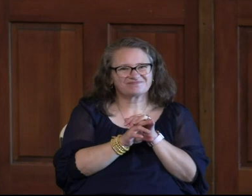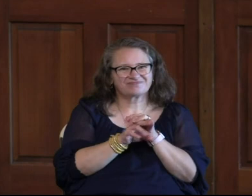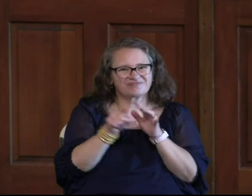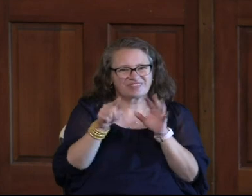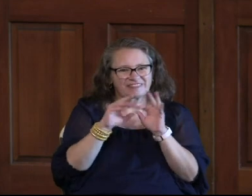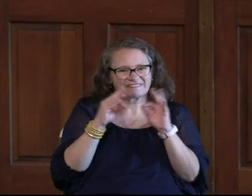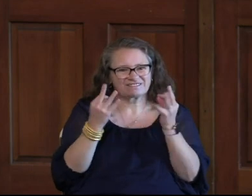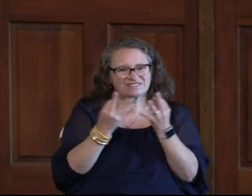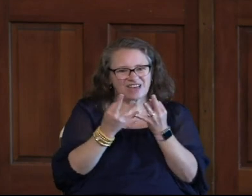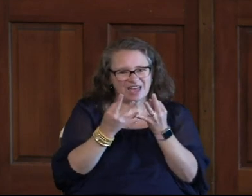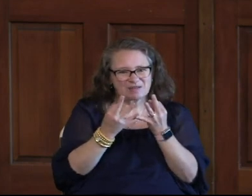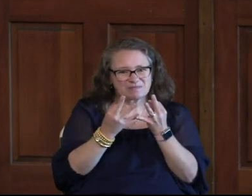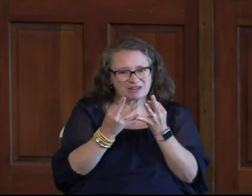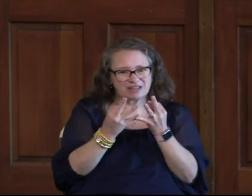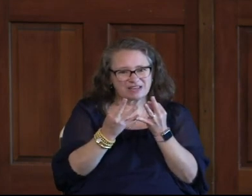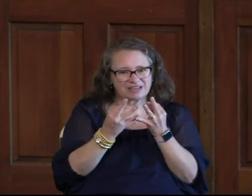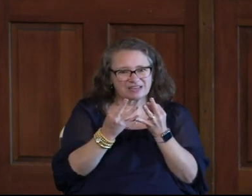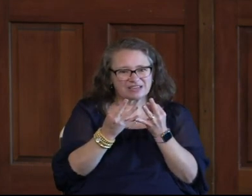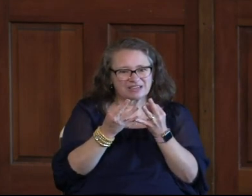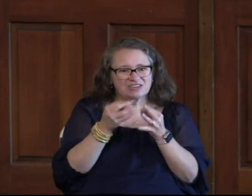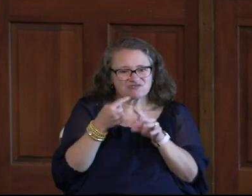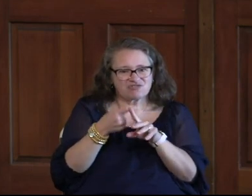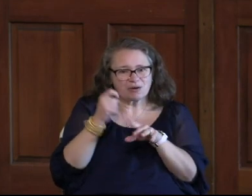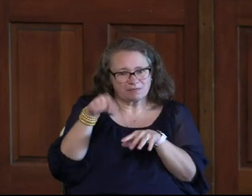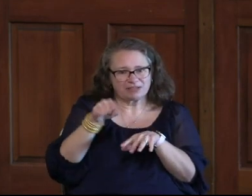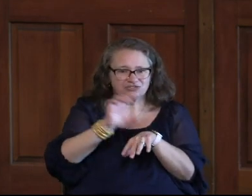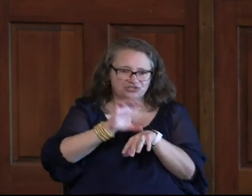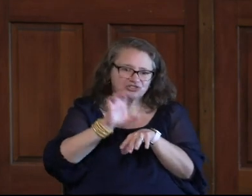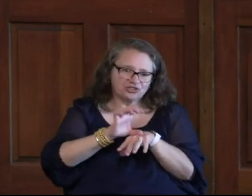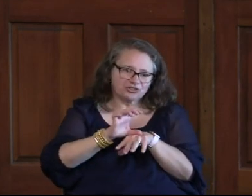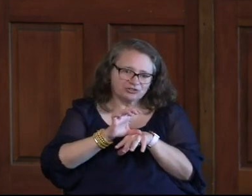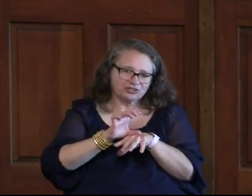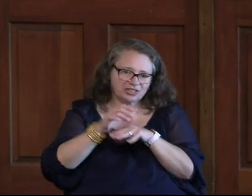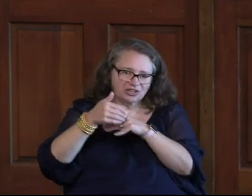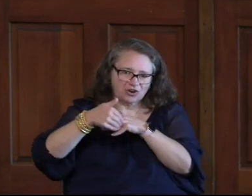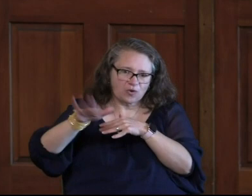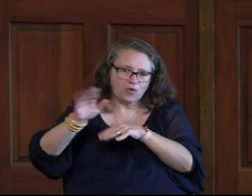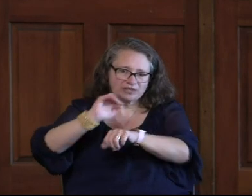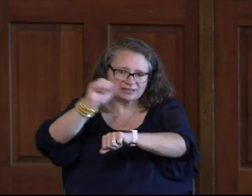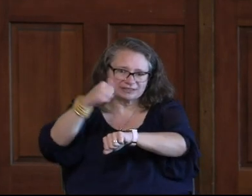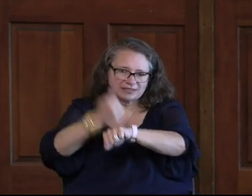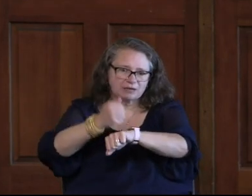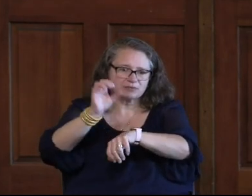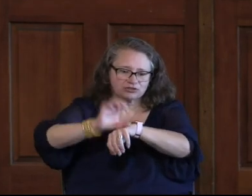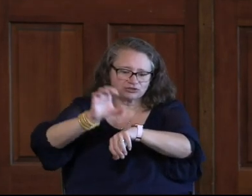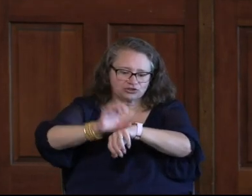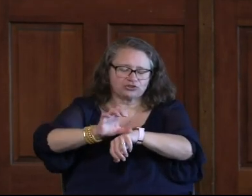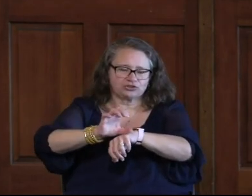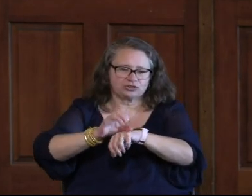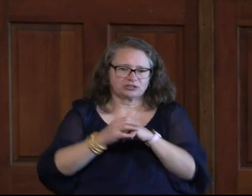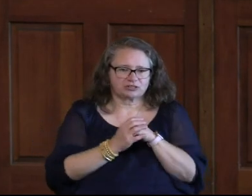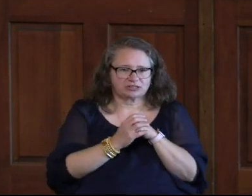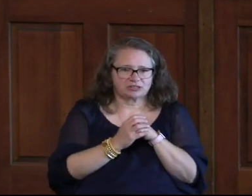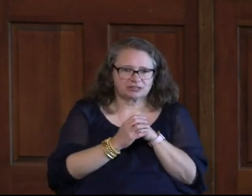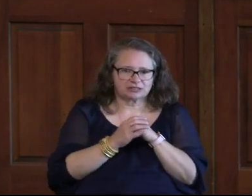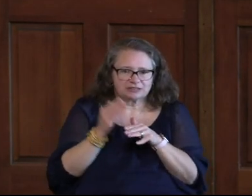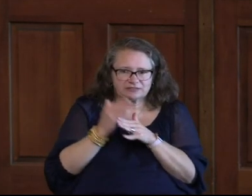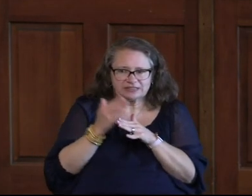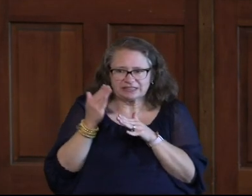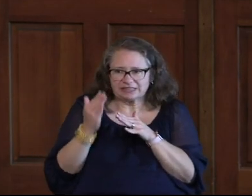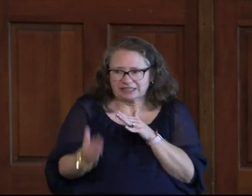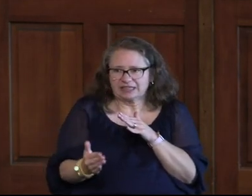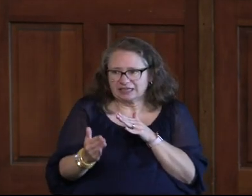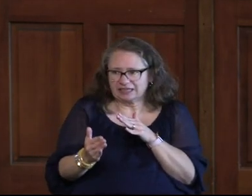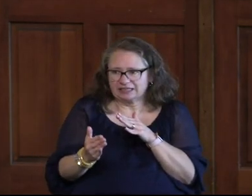Yeah, there we go Let's send our church planters out And so please Please give to the Easter offering We'll give through the end